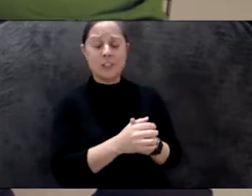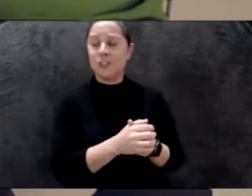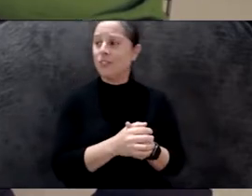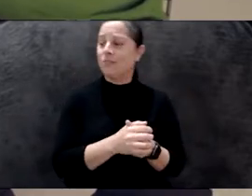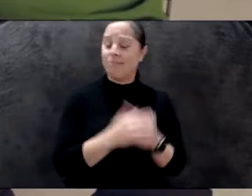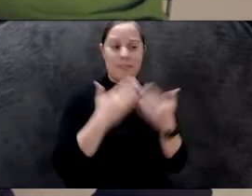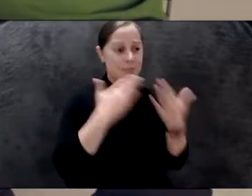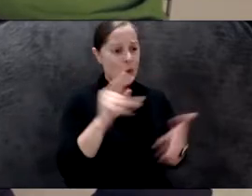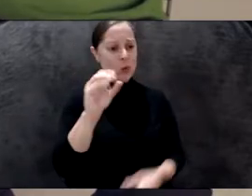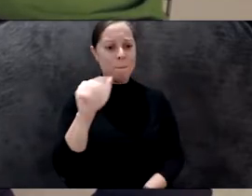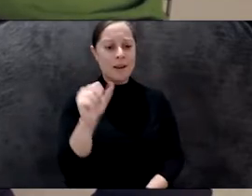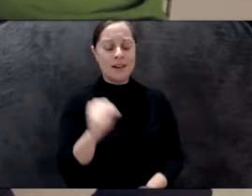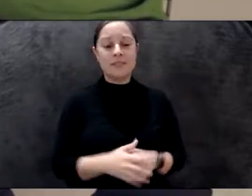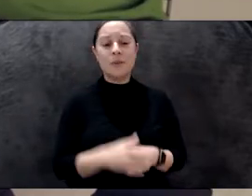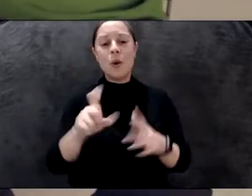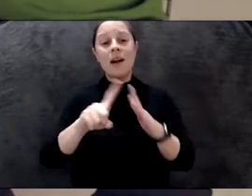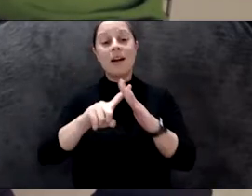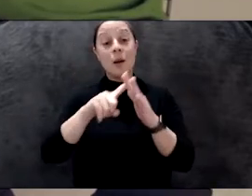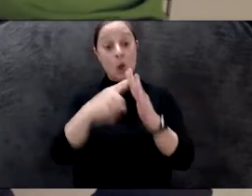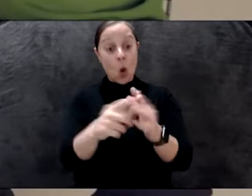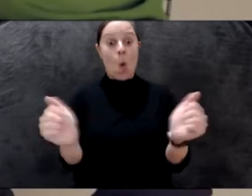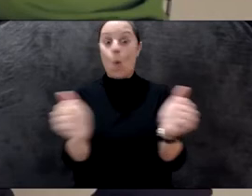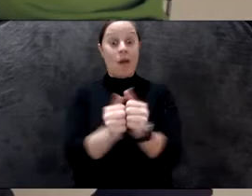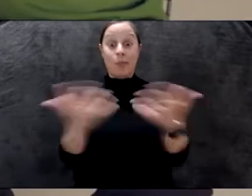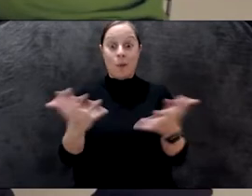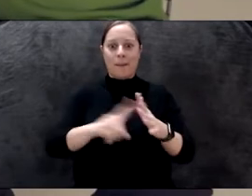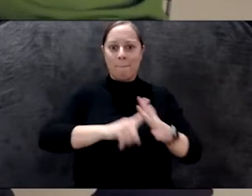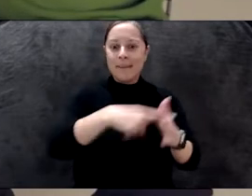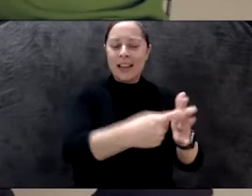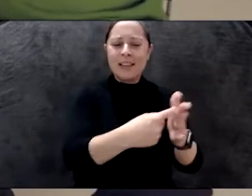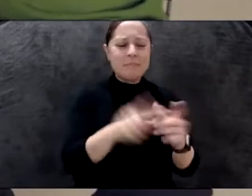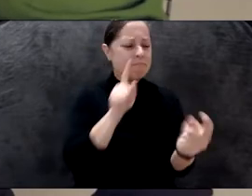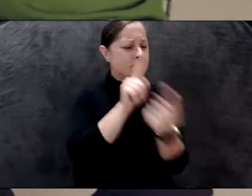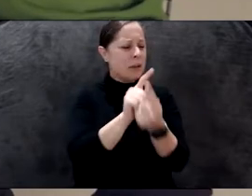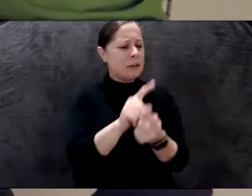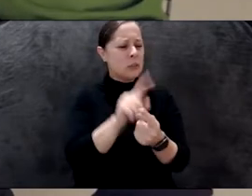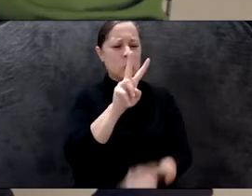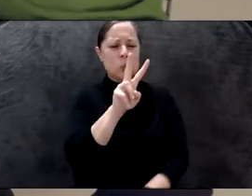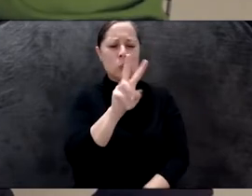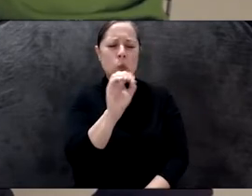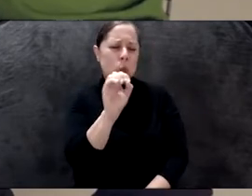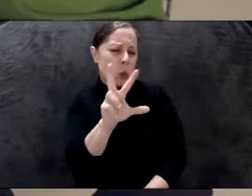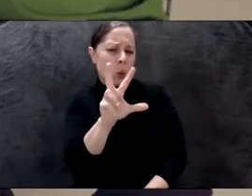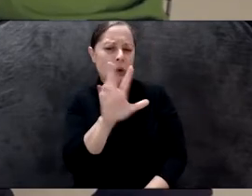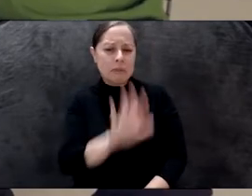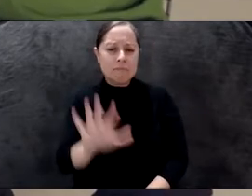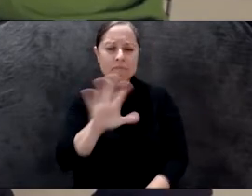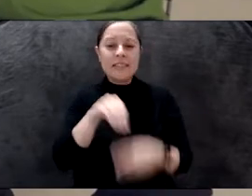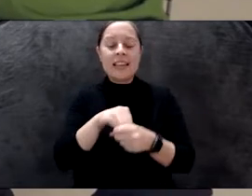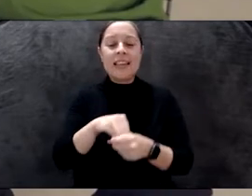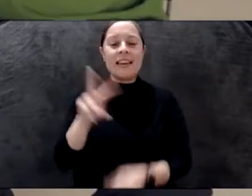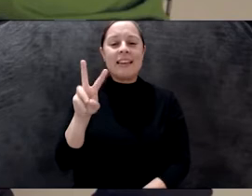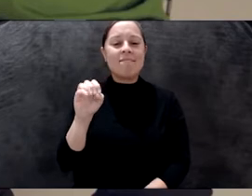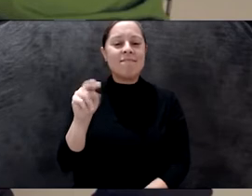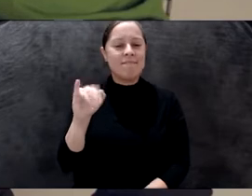be interesting to indeed begin with the beginning, because we met in the early 2000s, it must have been probably 2003, in Venice, when